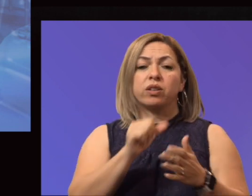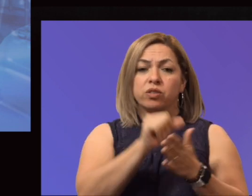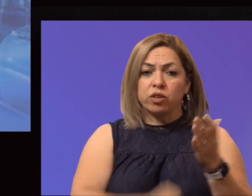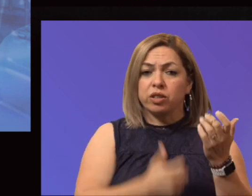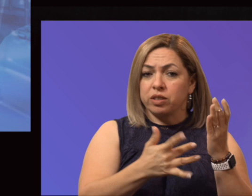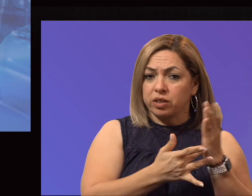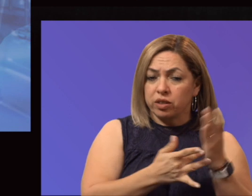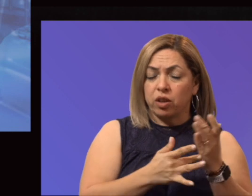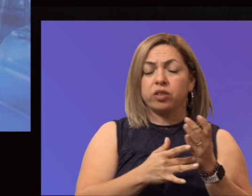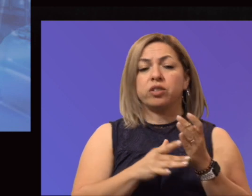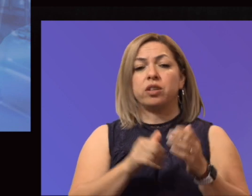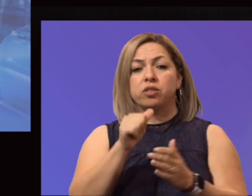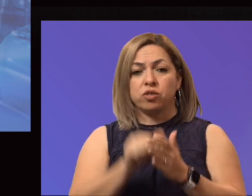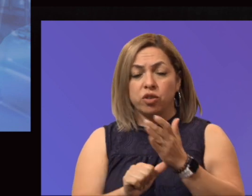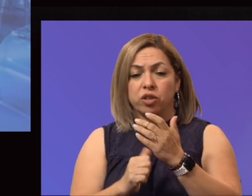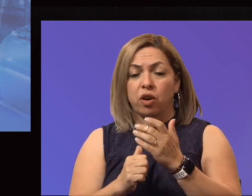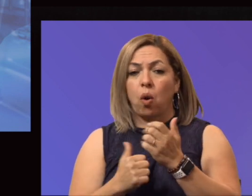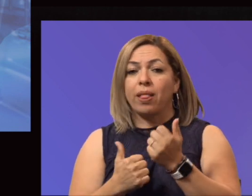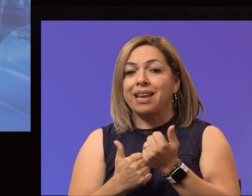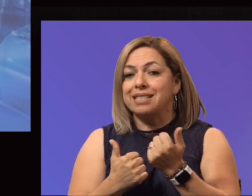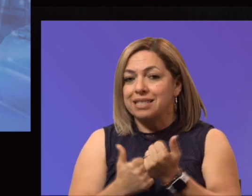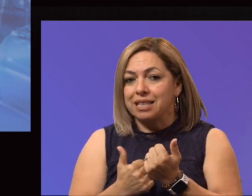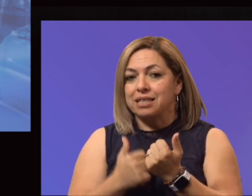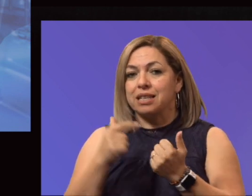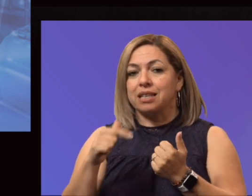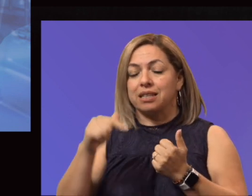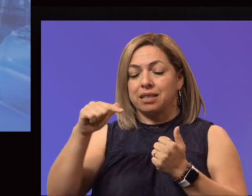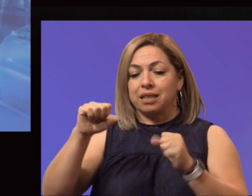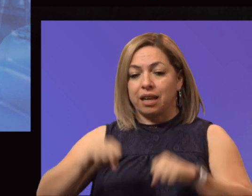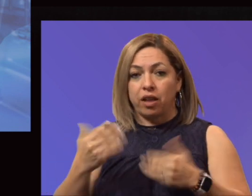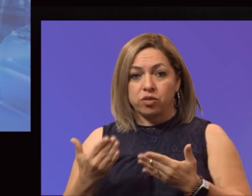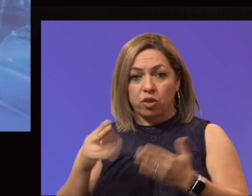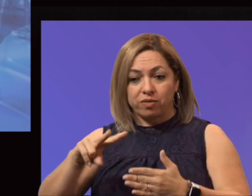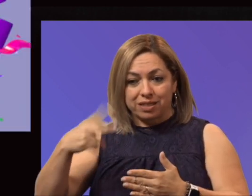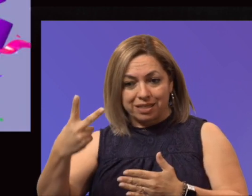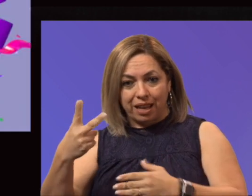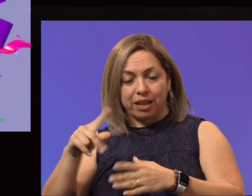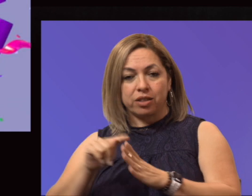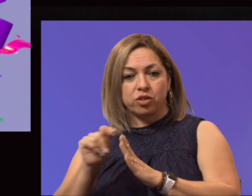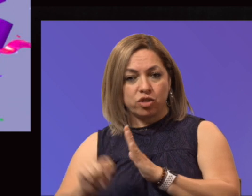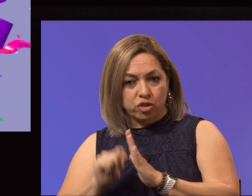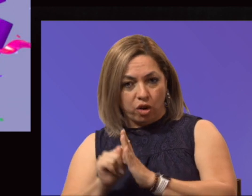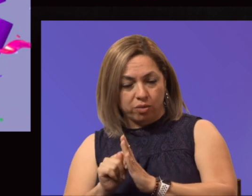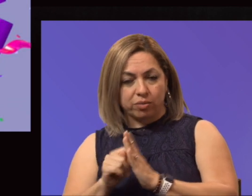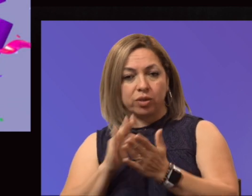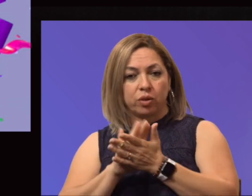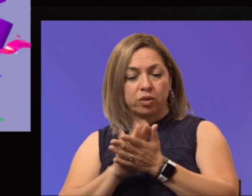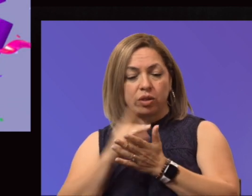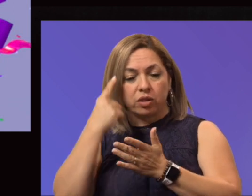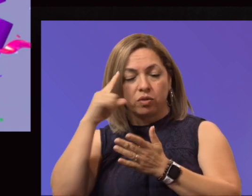And she's eligible to serve a second term, but congratulations for that wonderful achievement. And finally, I'd like to